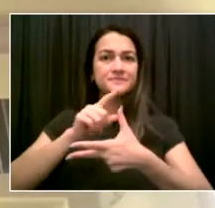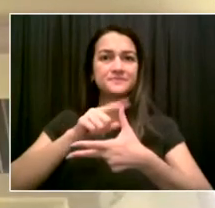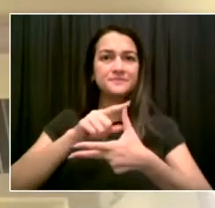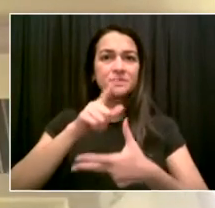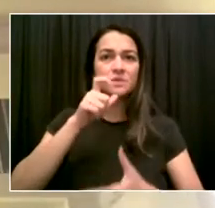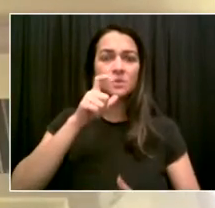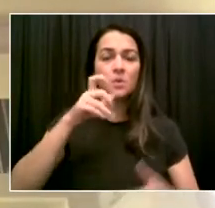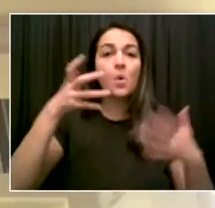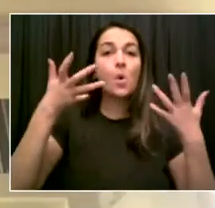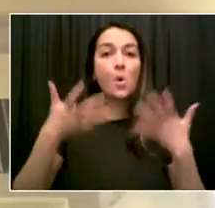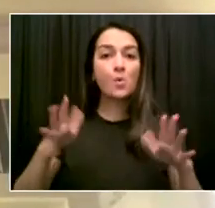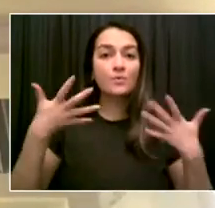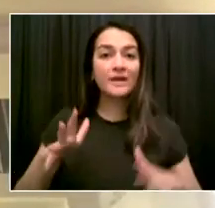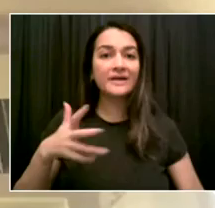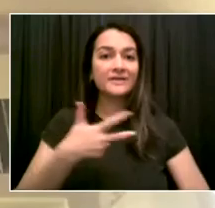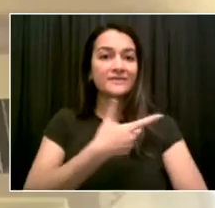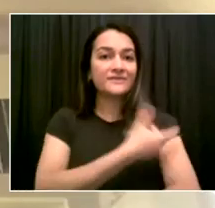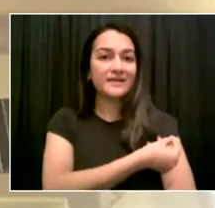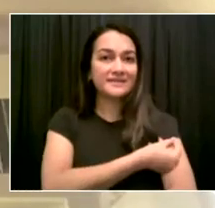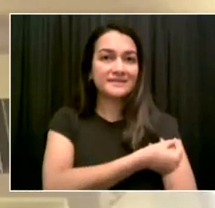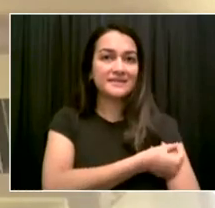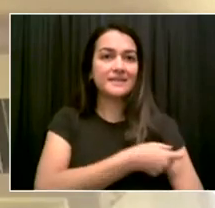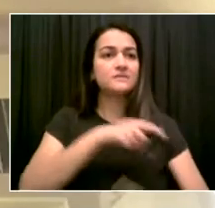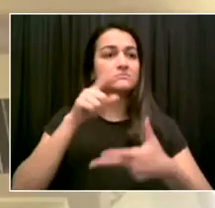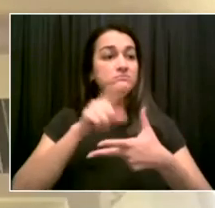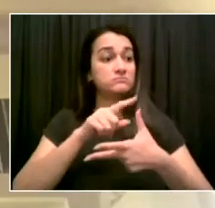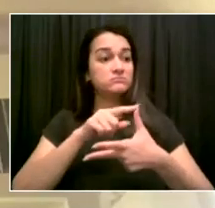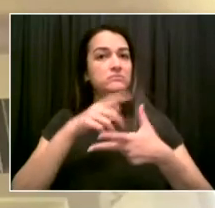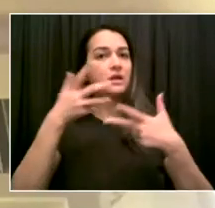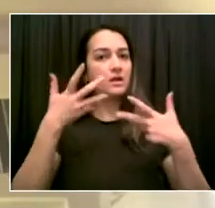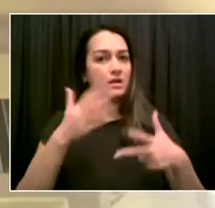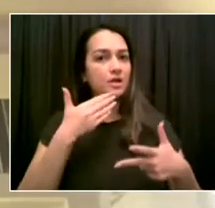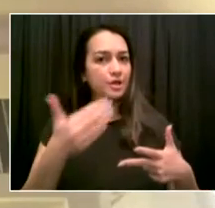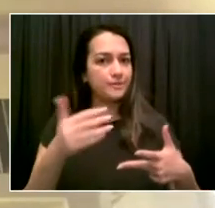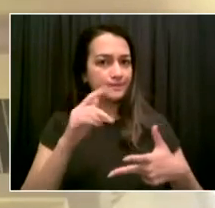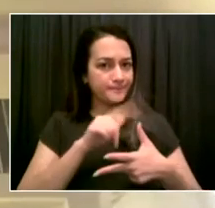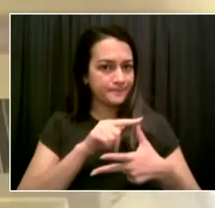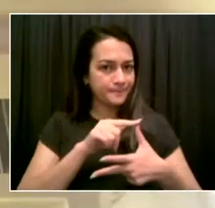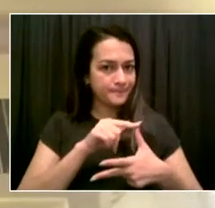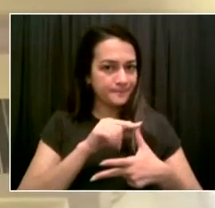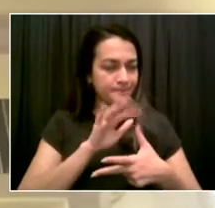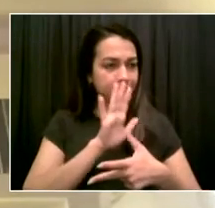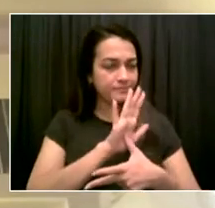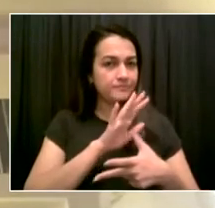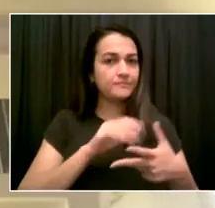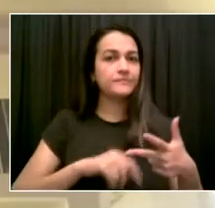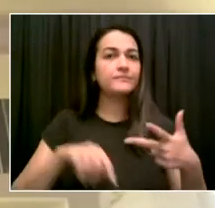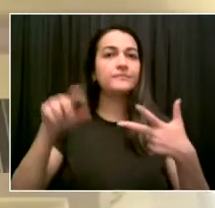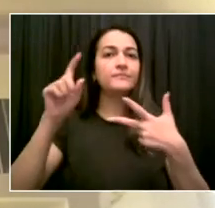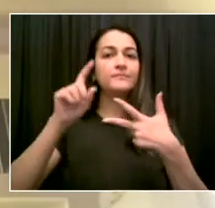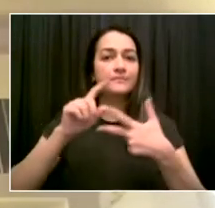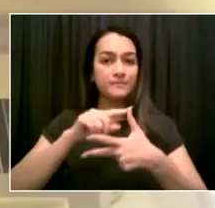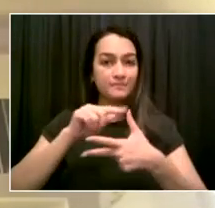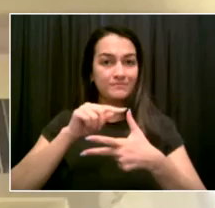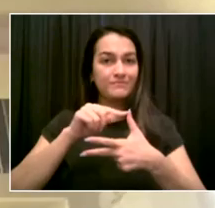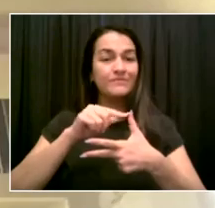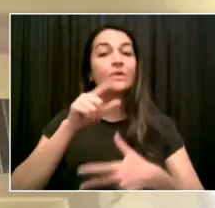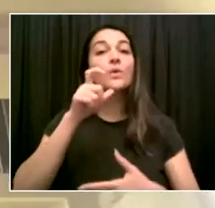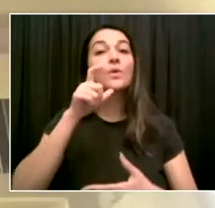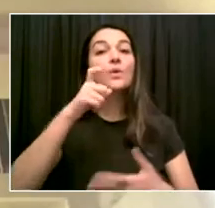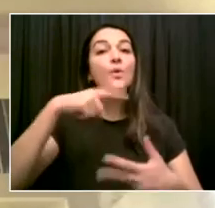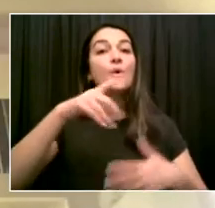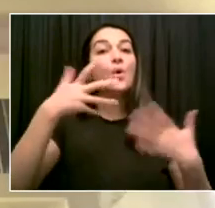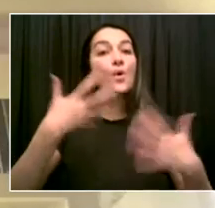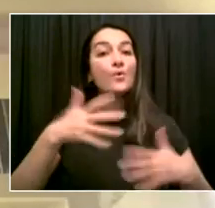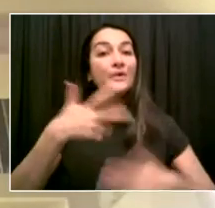and have acted to reduce the spread. These folks will have the ability to lead the